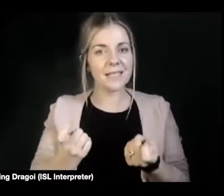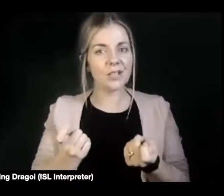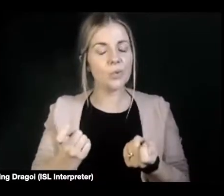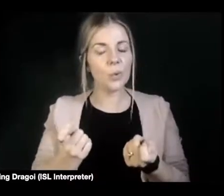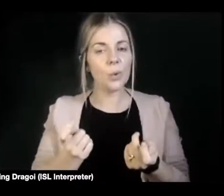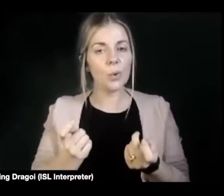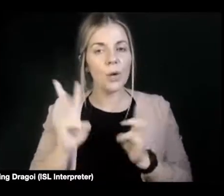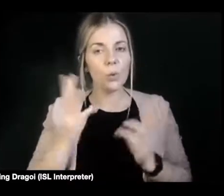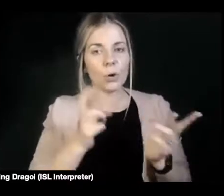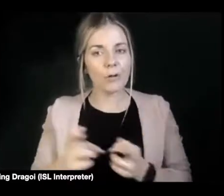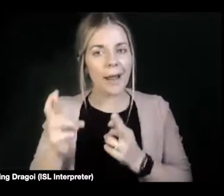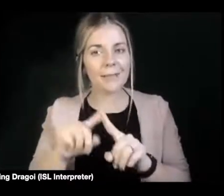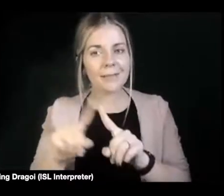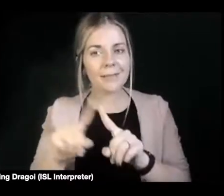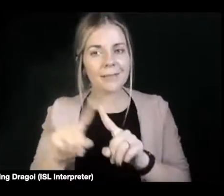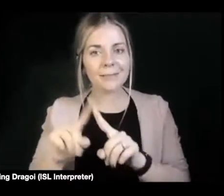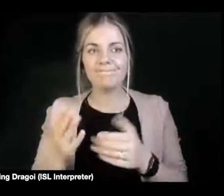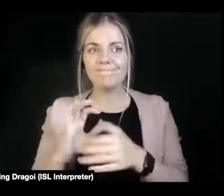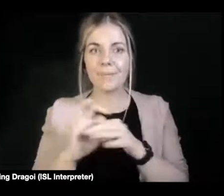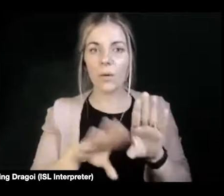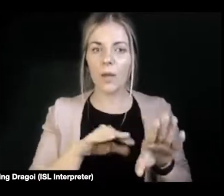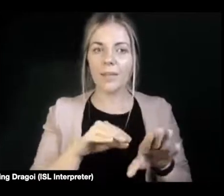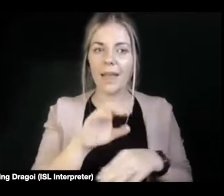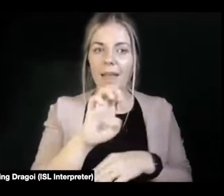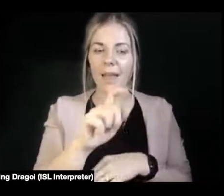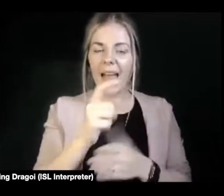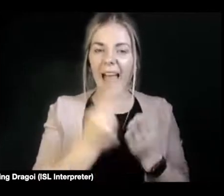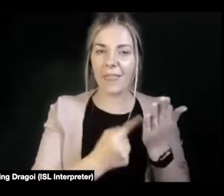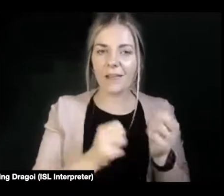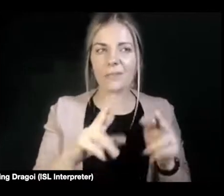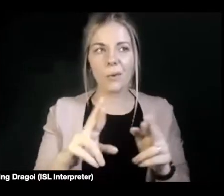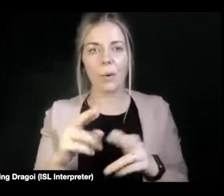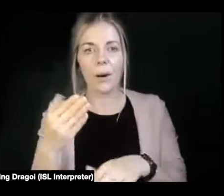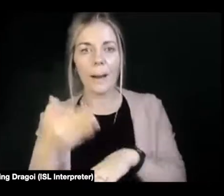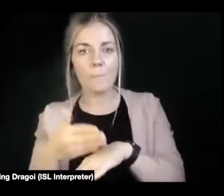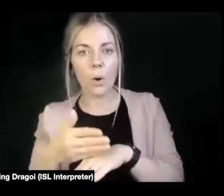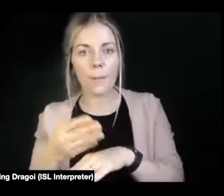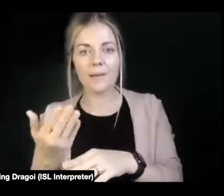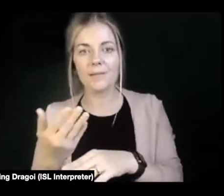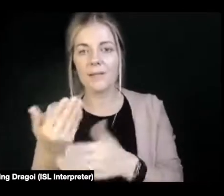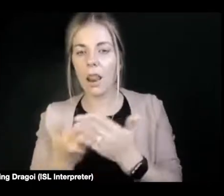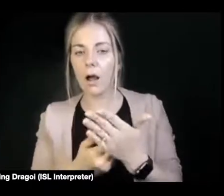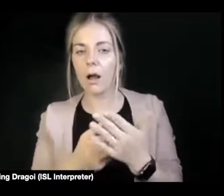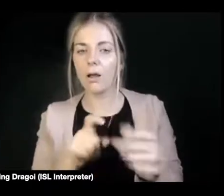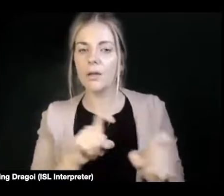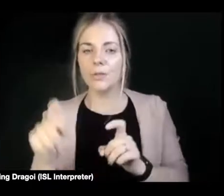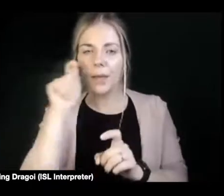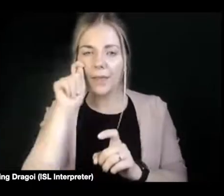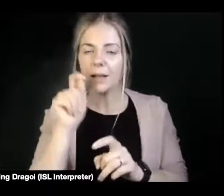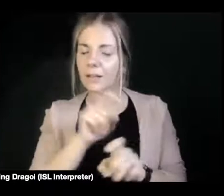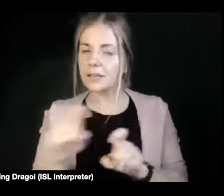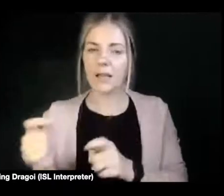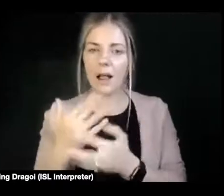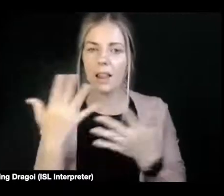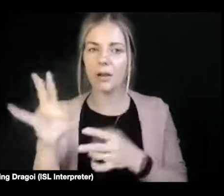moral, ethical or employment law. And things like that. And I think there's still a lot of questions needed to